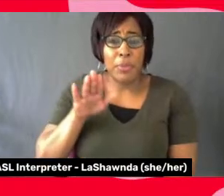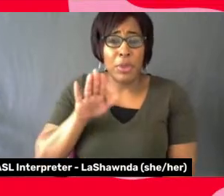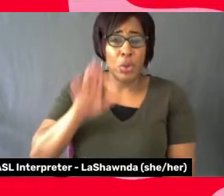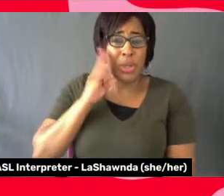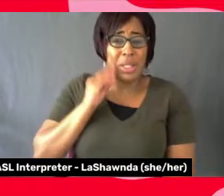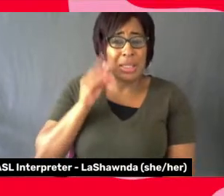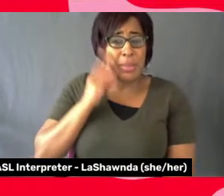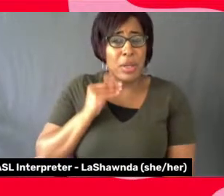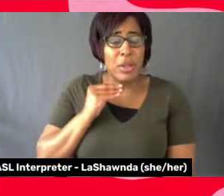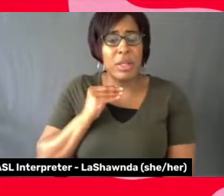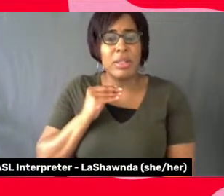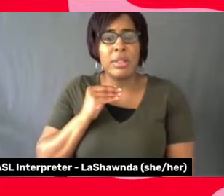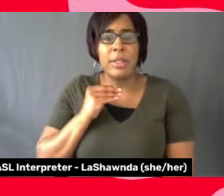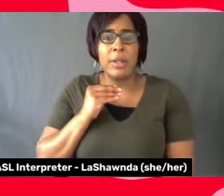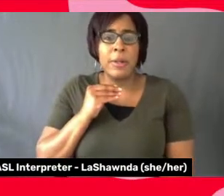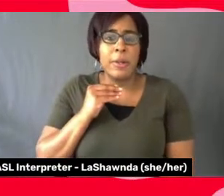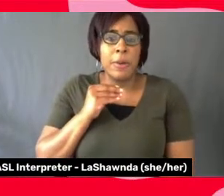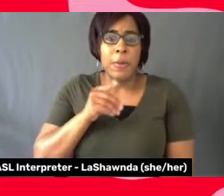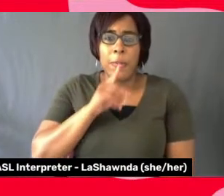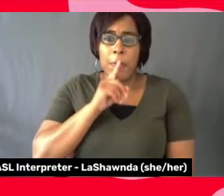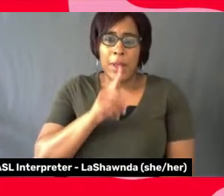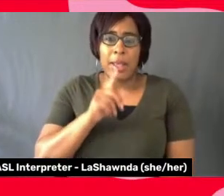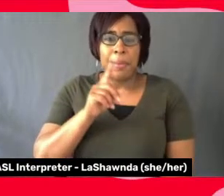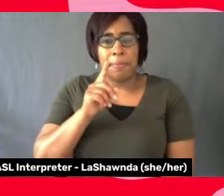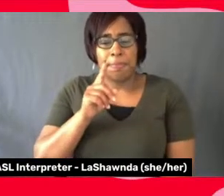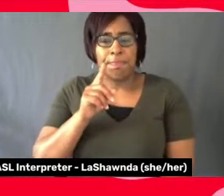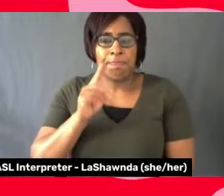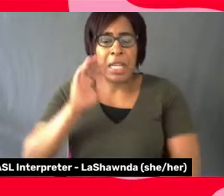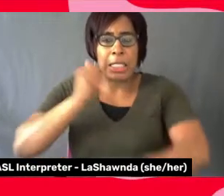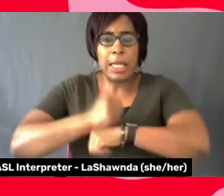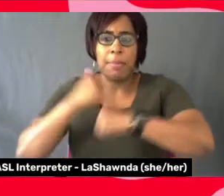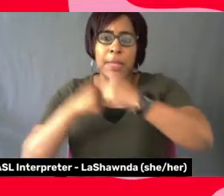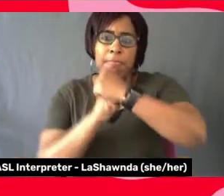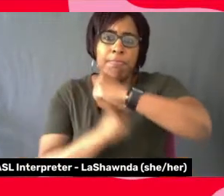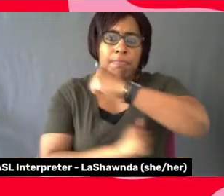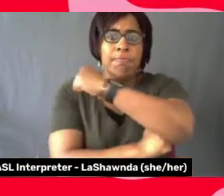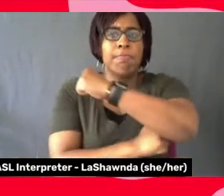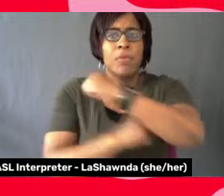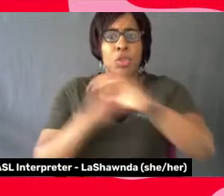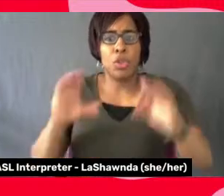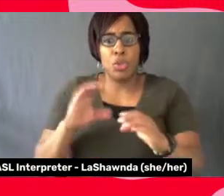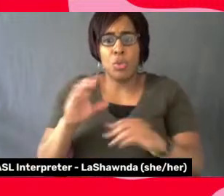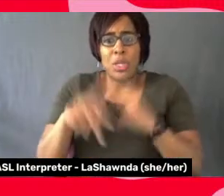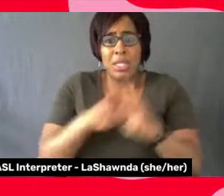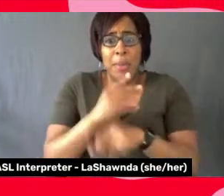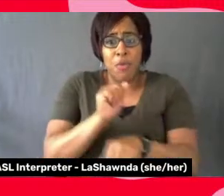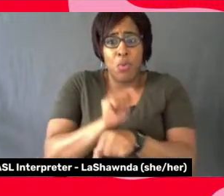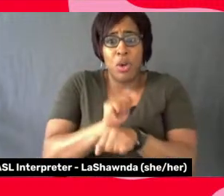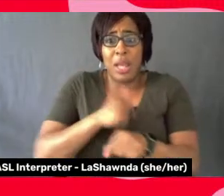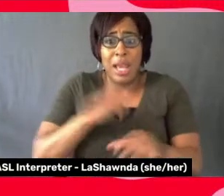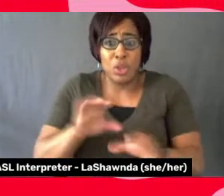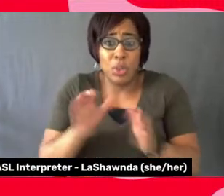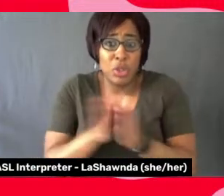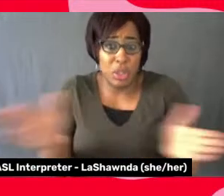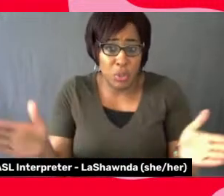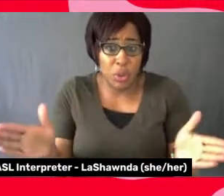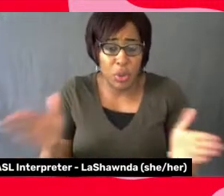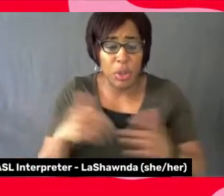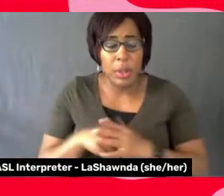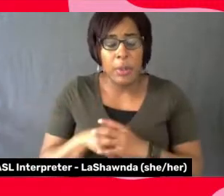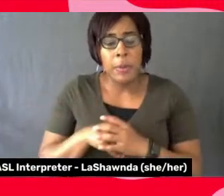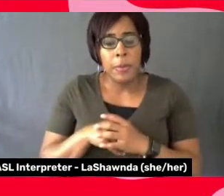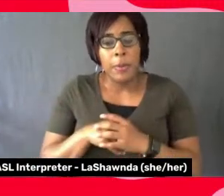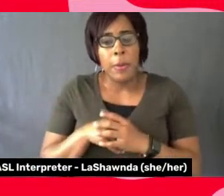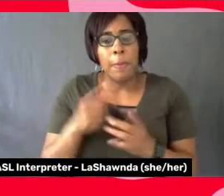really, I think, set the groundwork to do the kind of work that I do in general, in generally, but especially with